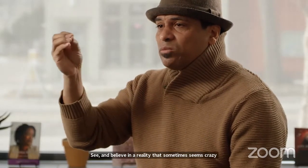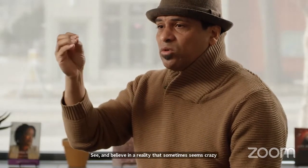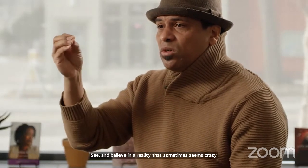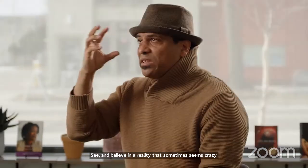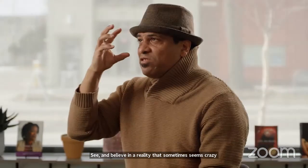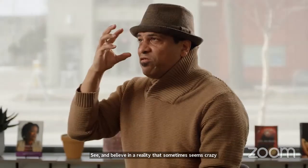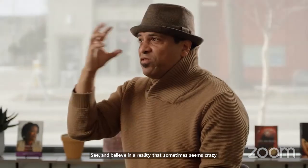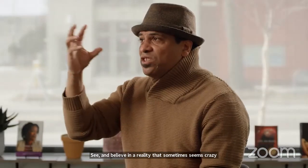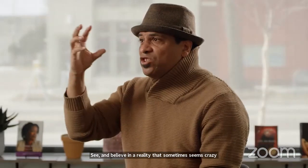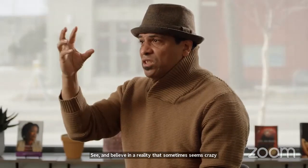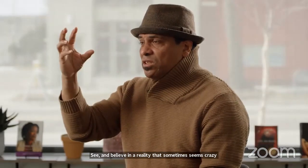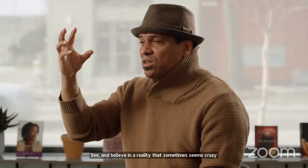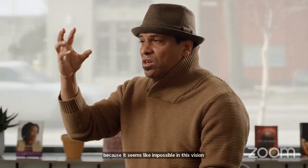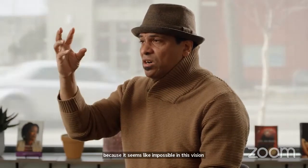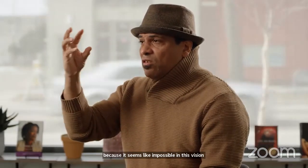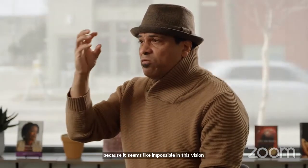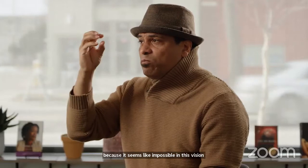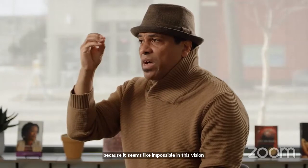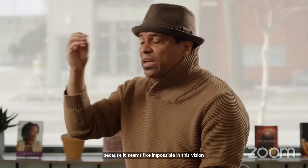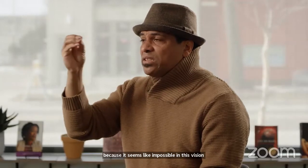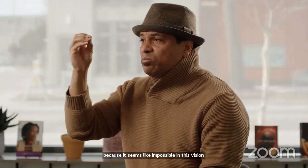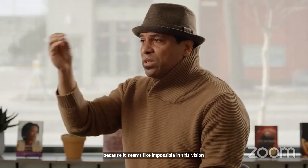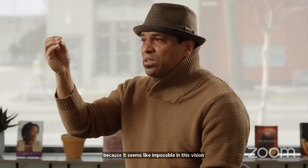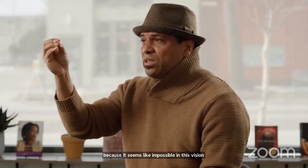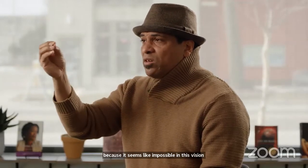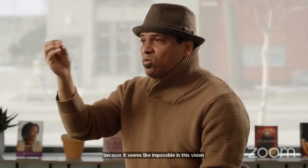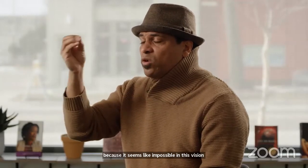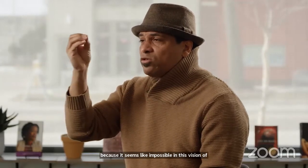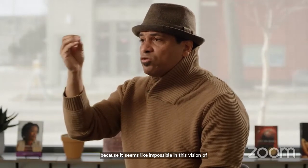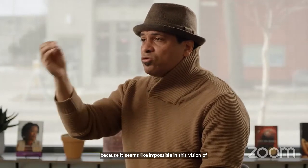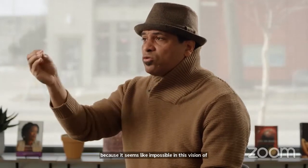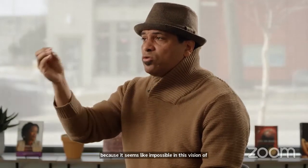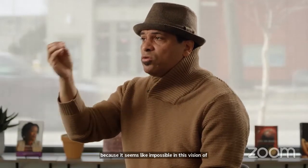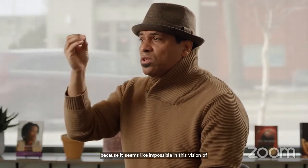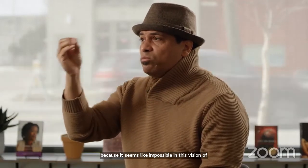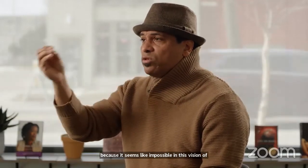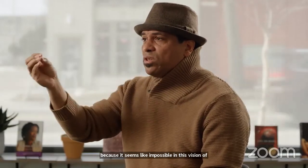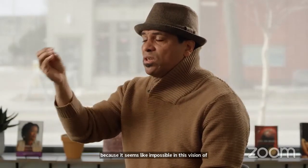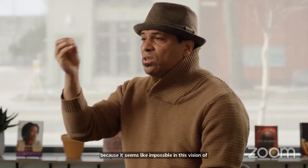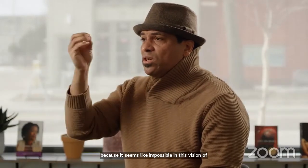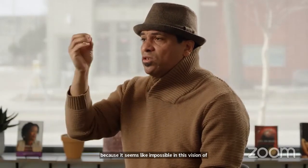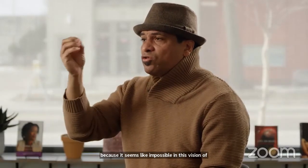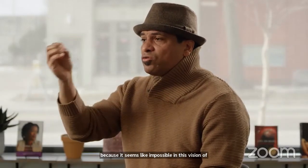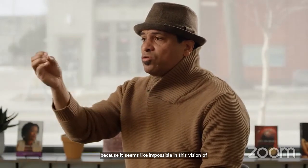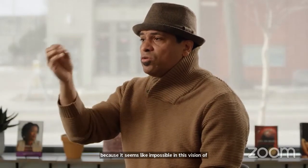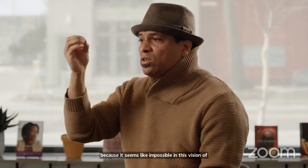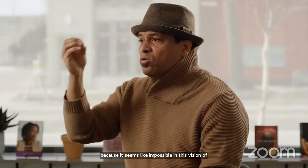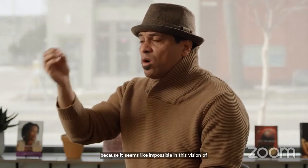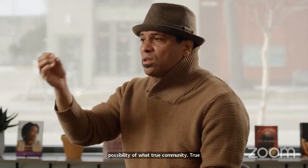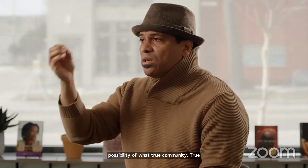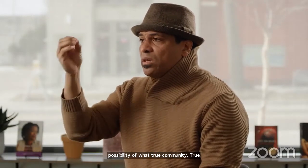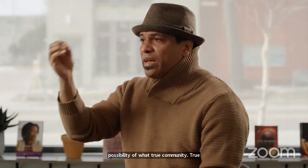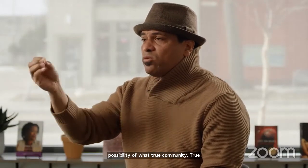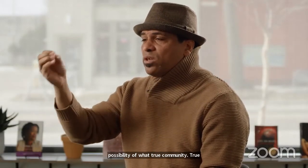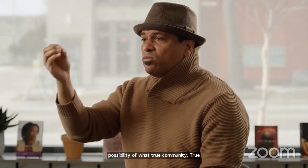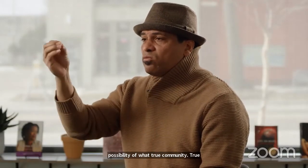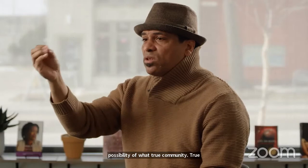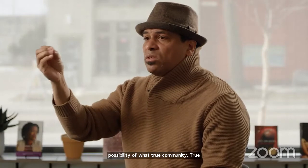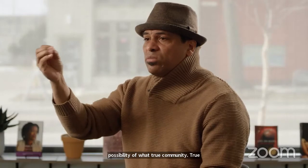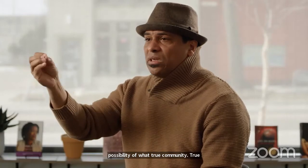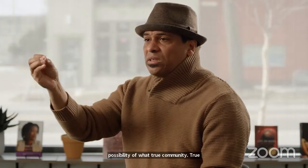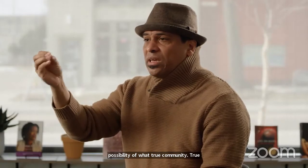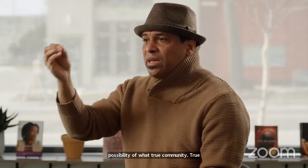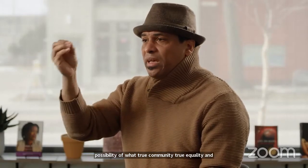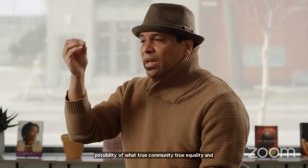impossible. And this vision of possibility of what true community, true equality and equity